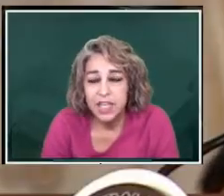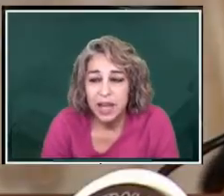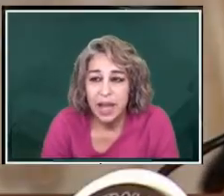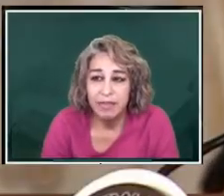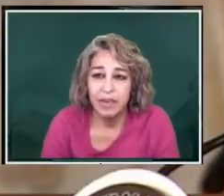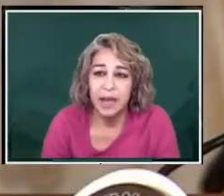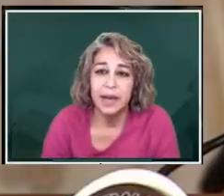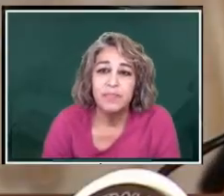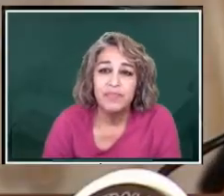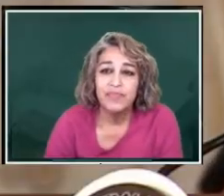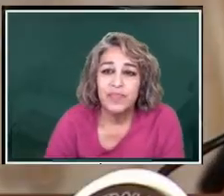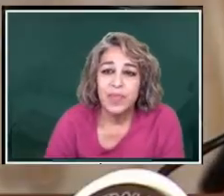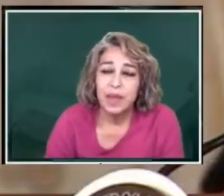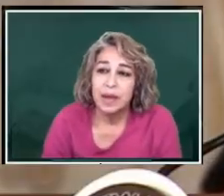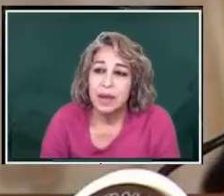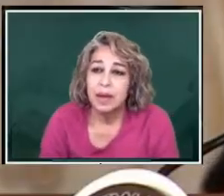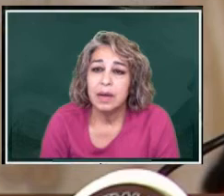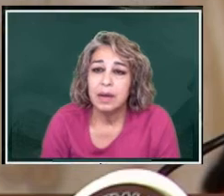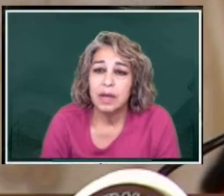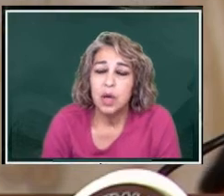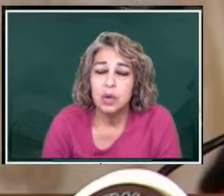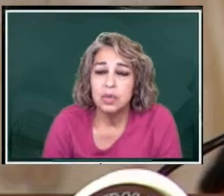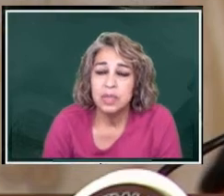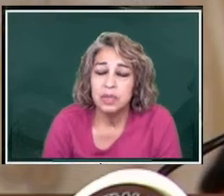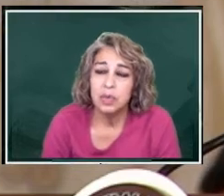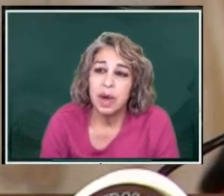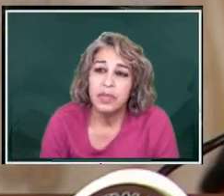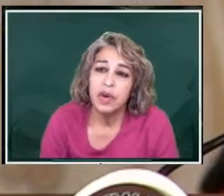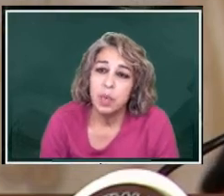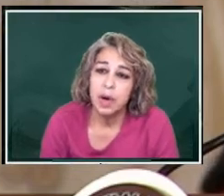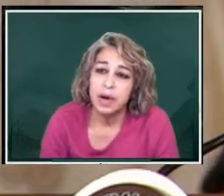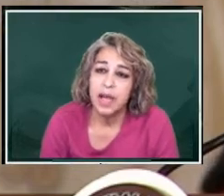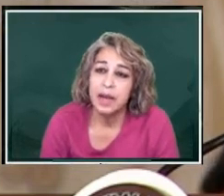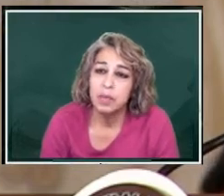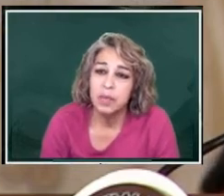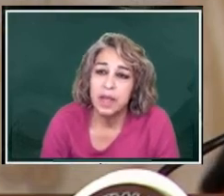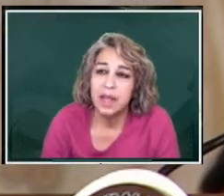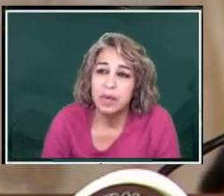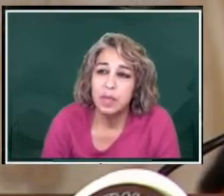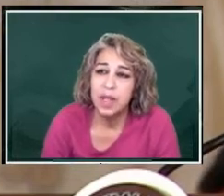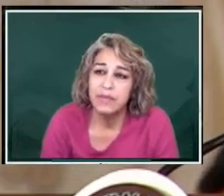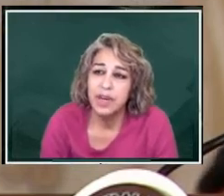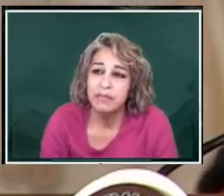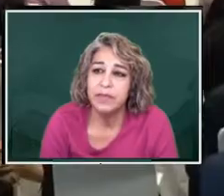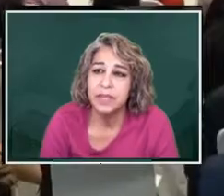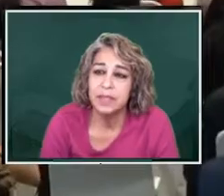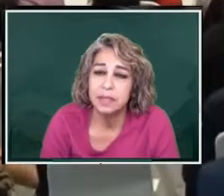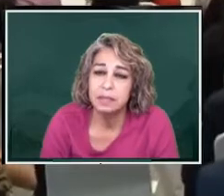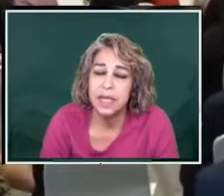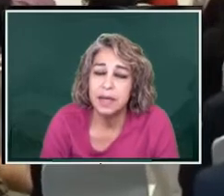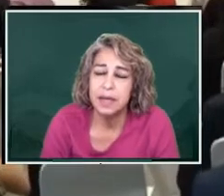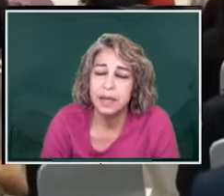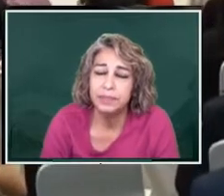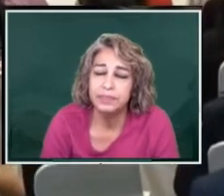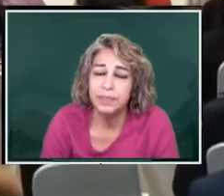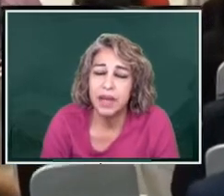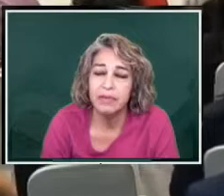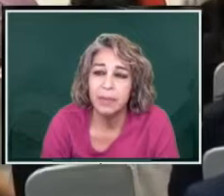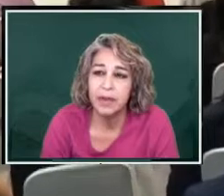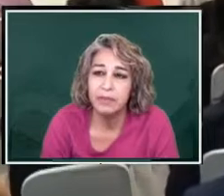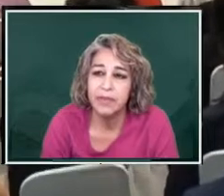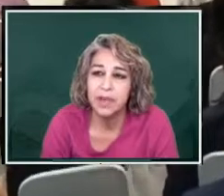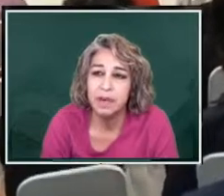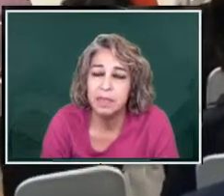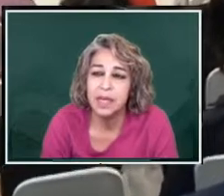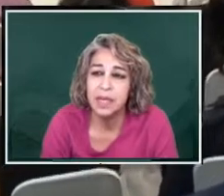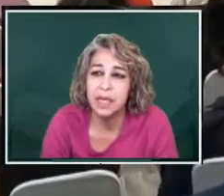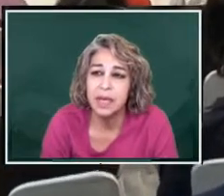cattlemen to have, uh, loans on their word. And they'll, we'll have an investment on, of